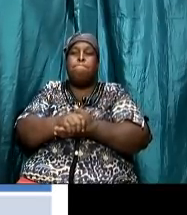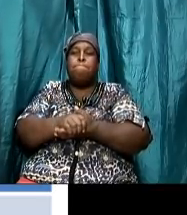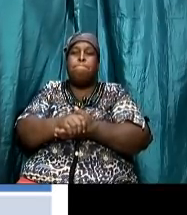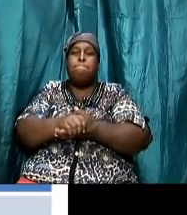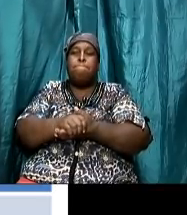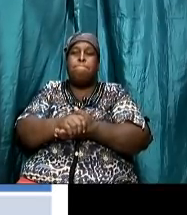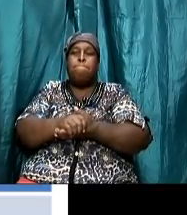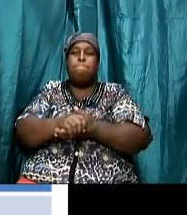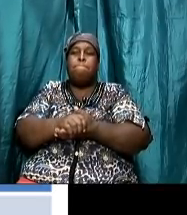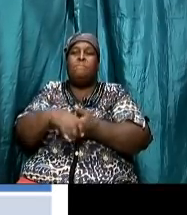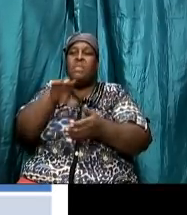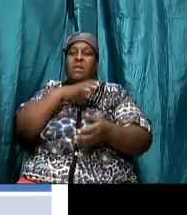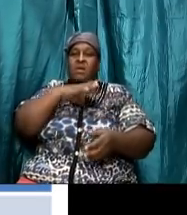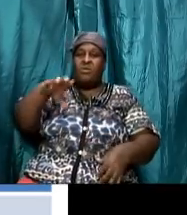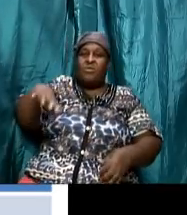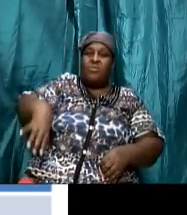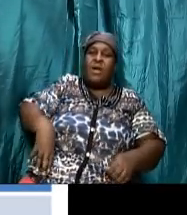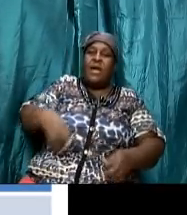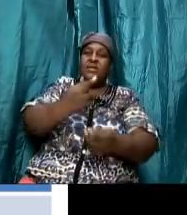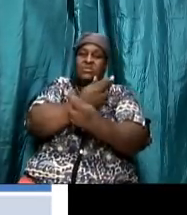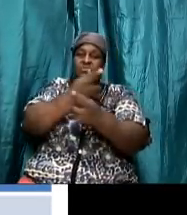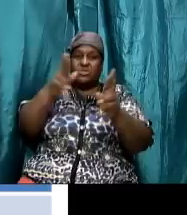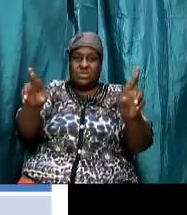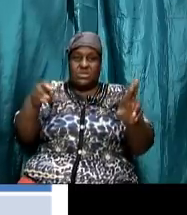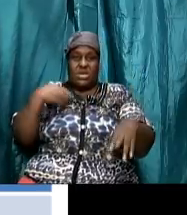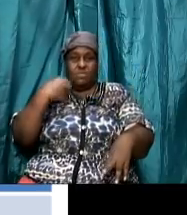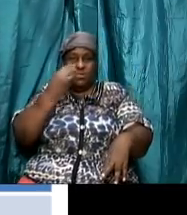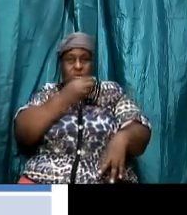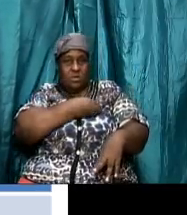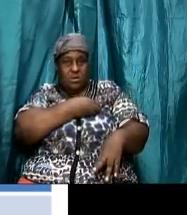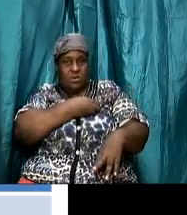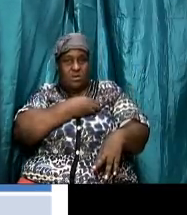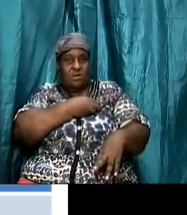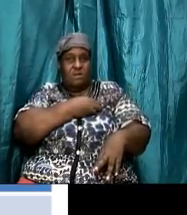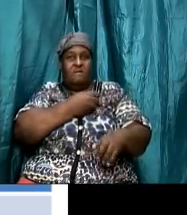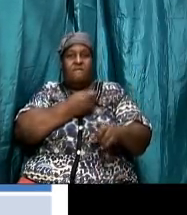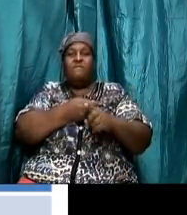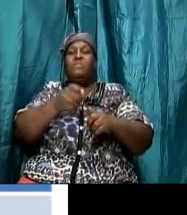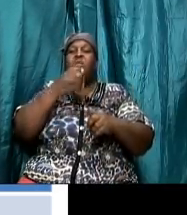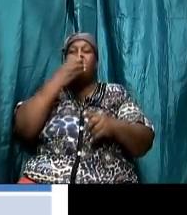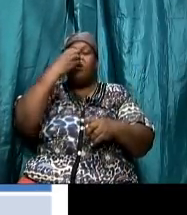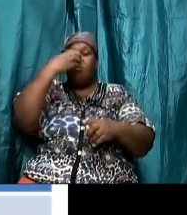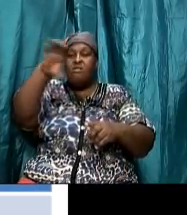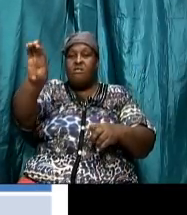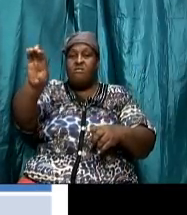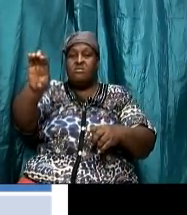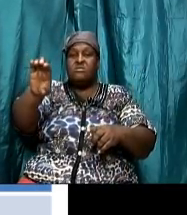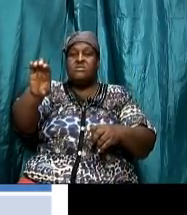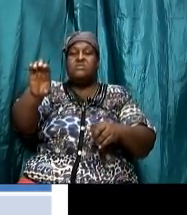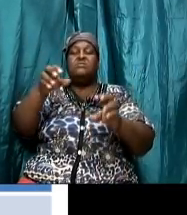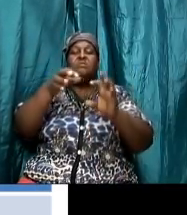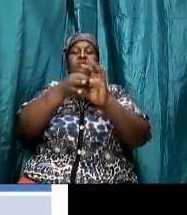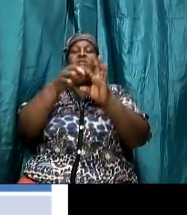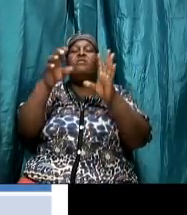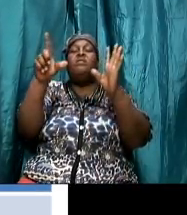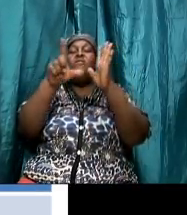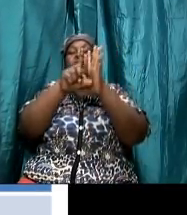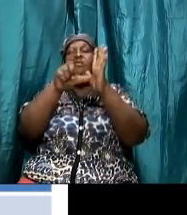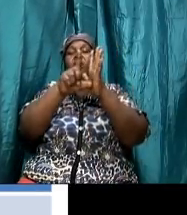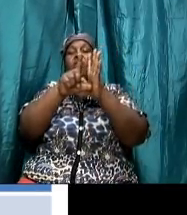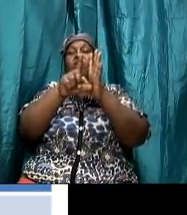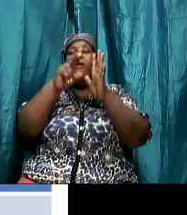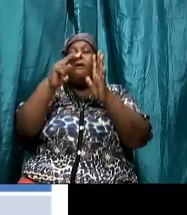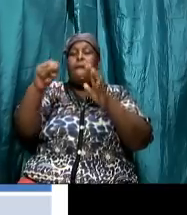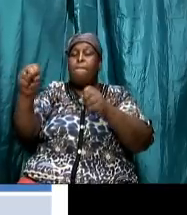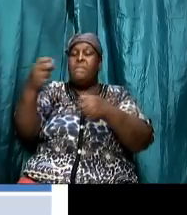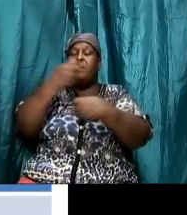that christ had redeemed us from the curse of the law i like that being made a